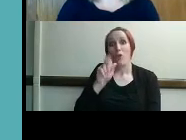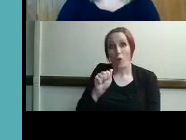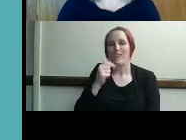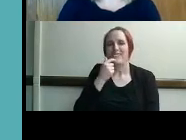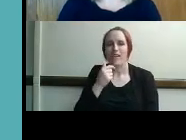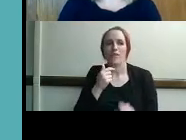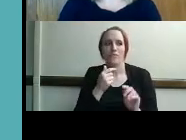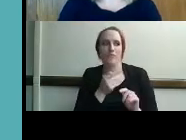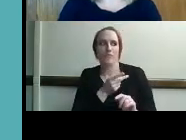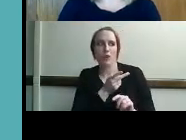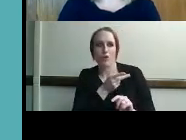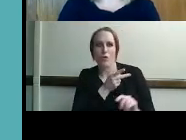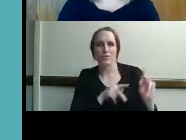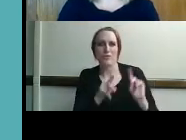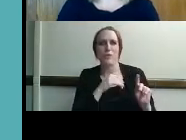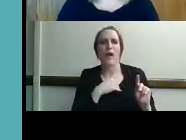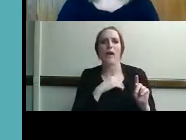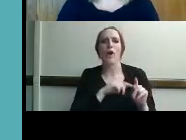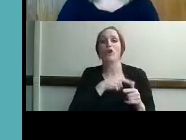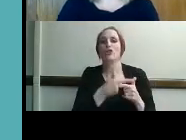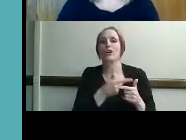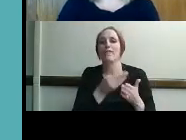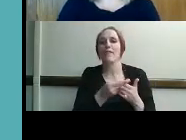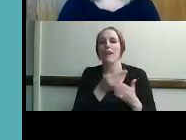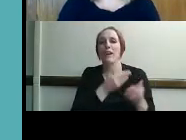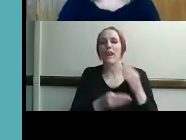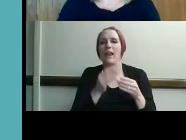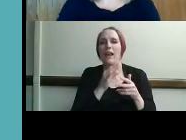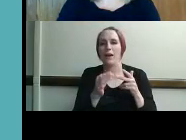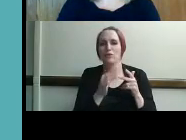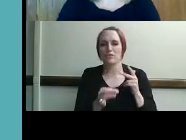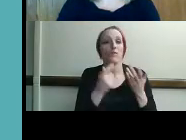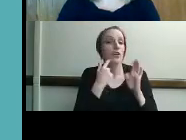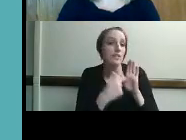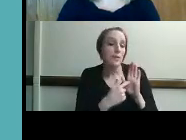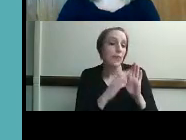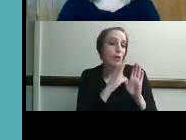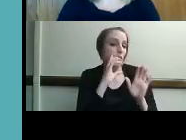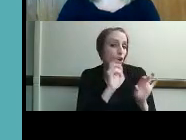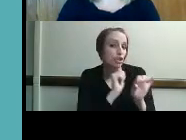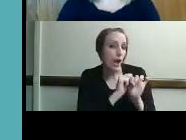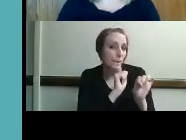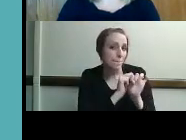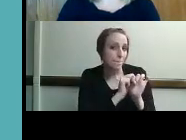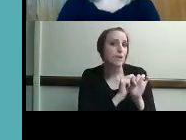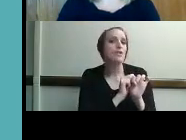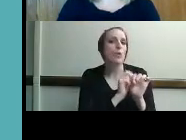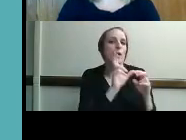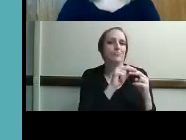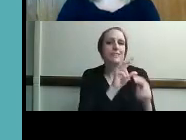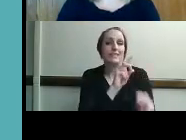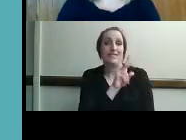options okay they were seeking employment so we were able to work with the vision of vocational rehabilitation